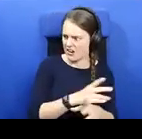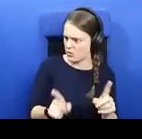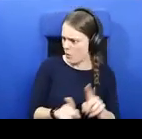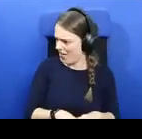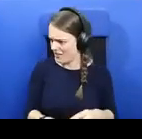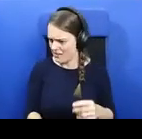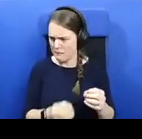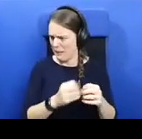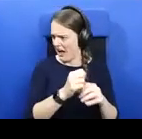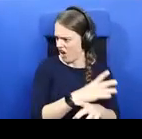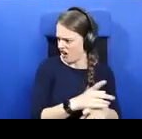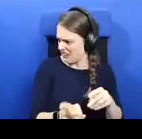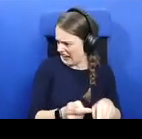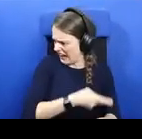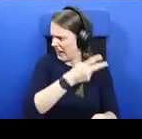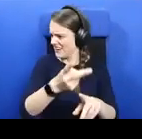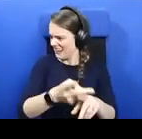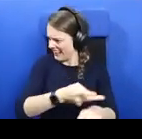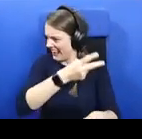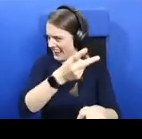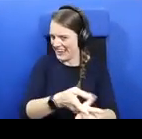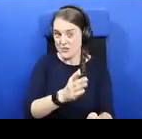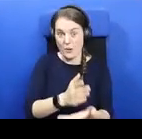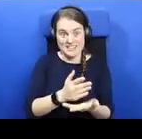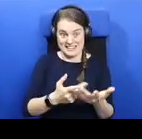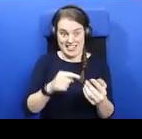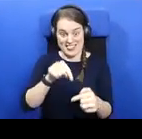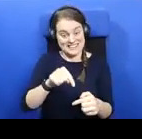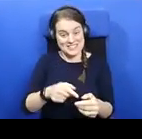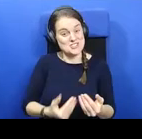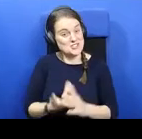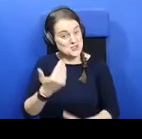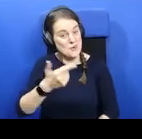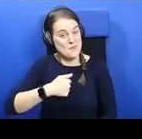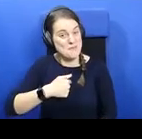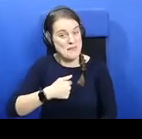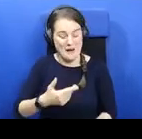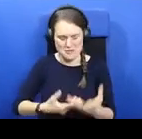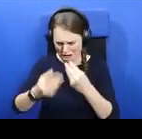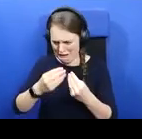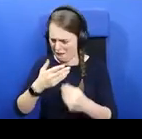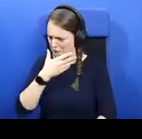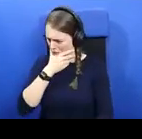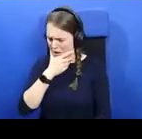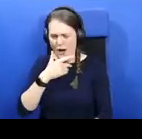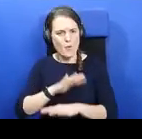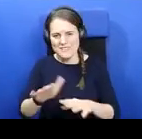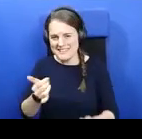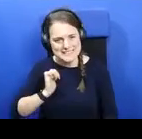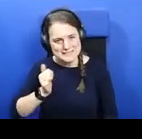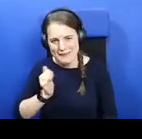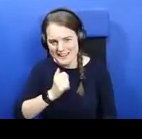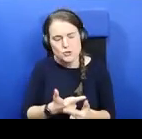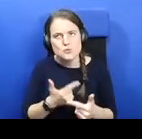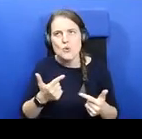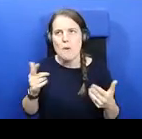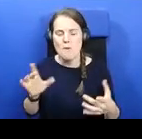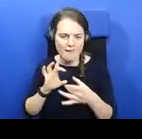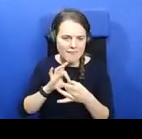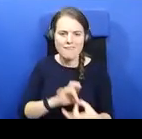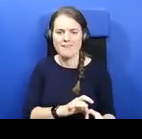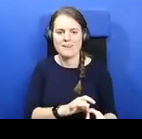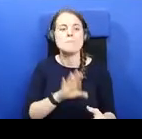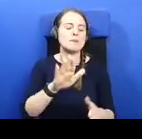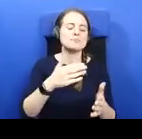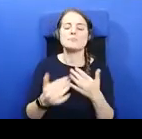well, as in just in the last few weeks, actually. So I'll start off with the cult of